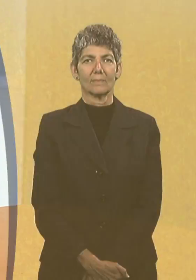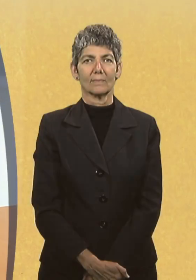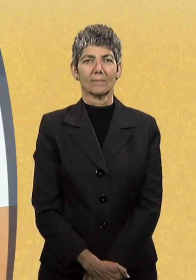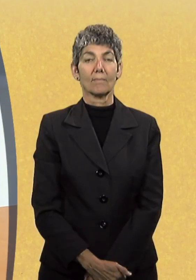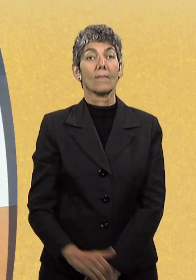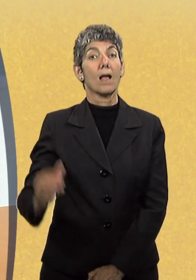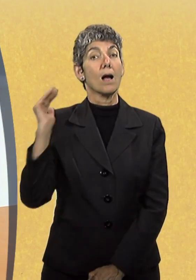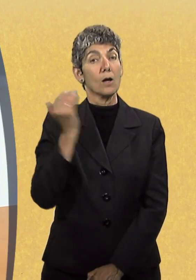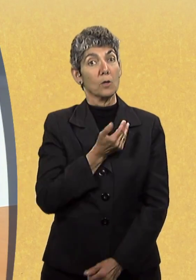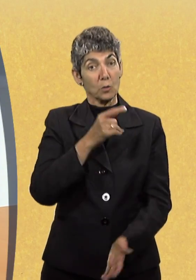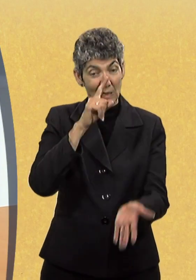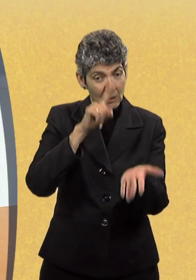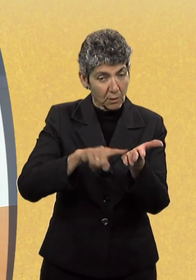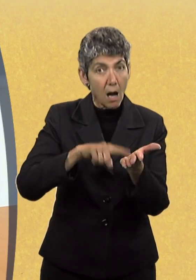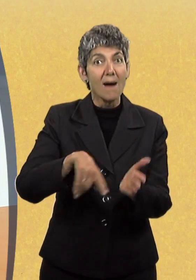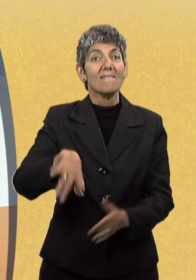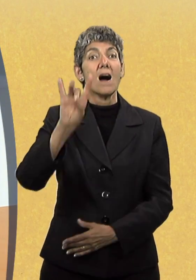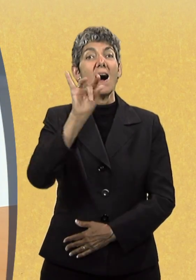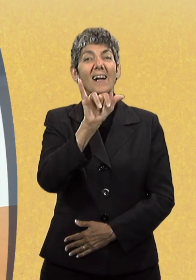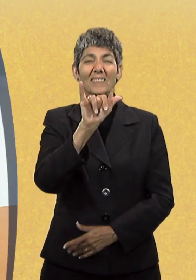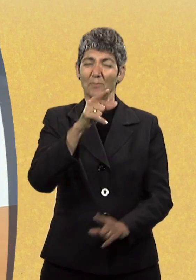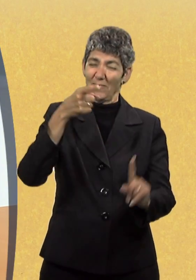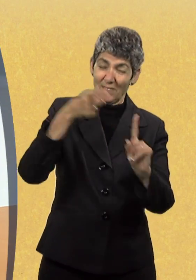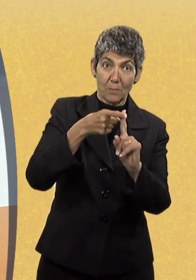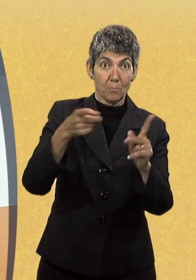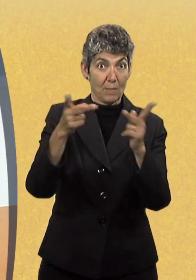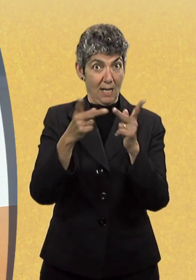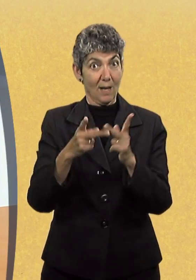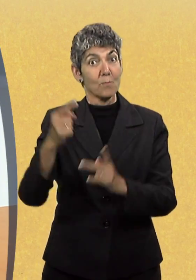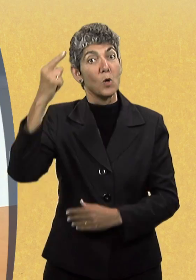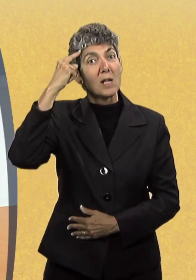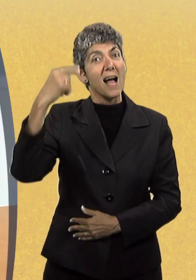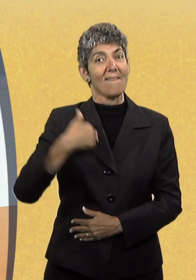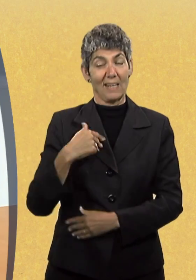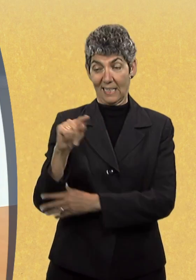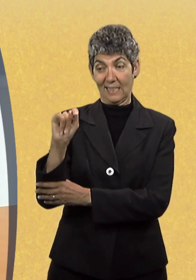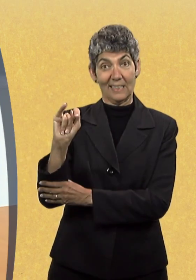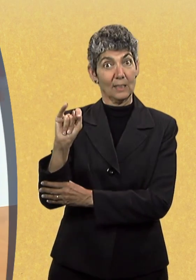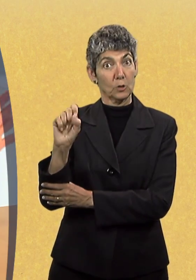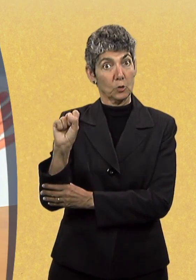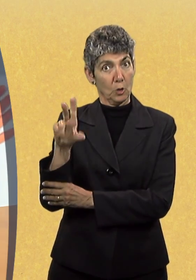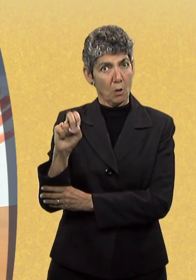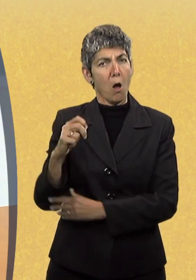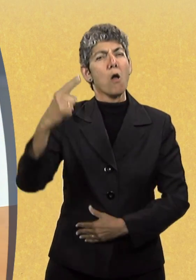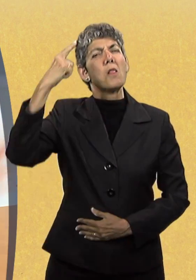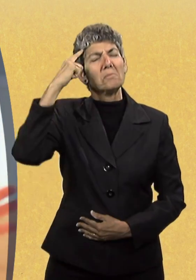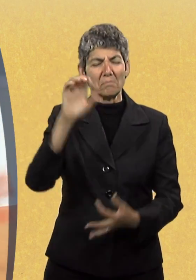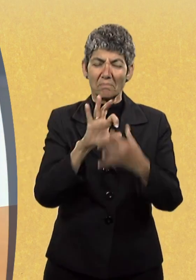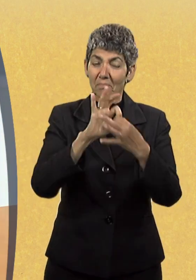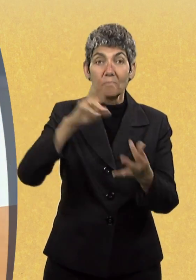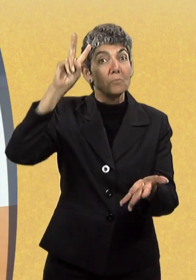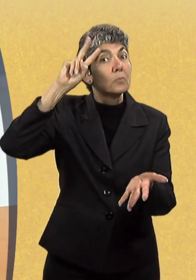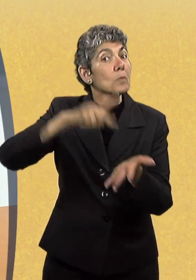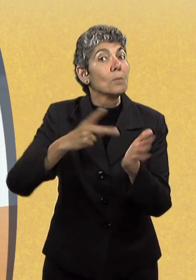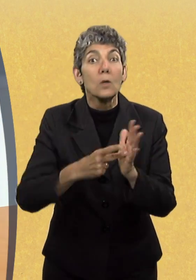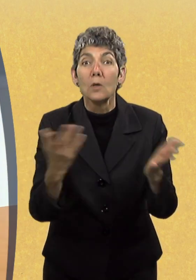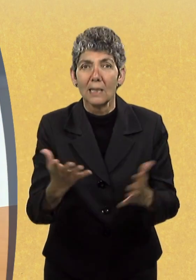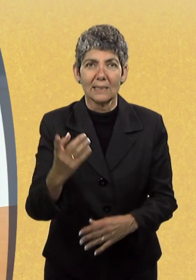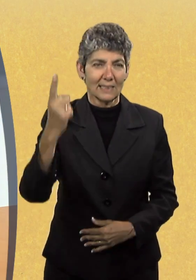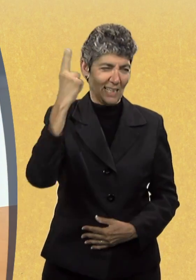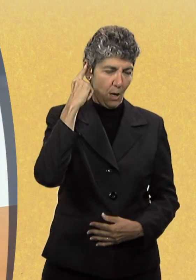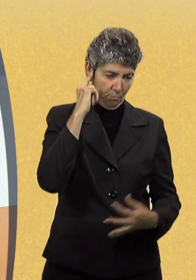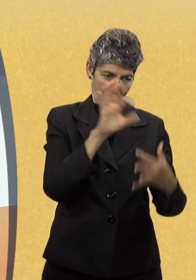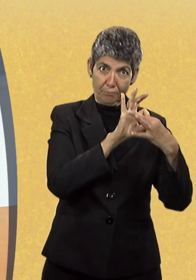found that with precision the identical brain tissue that we thought was special to processing